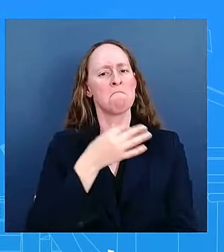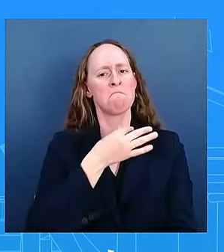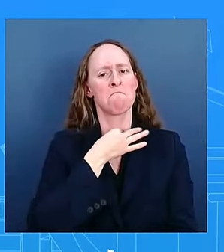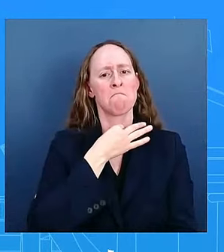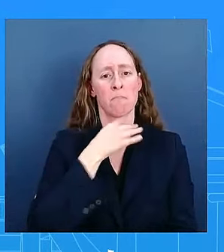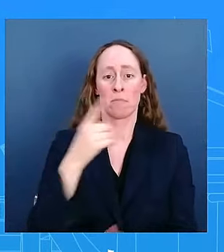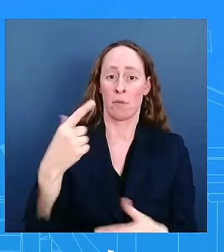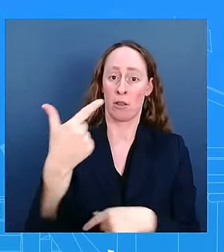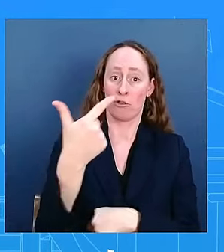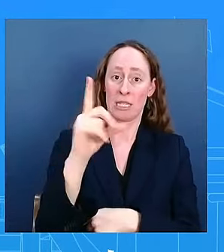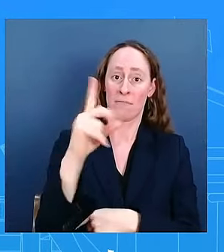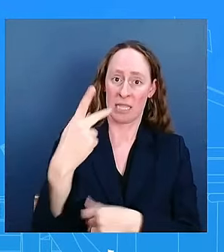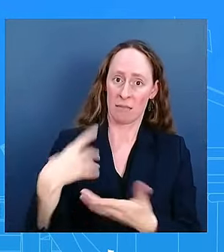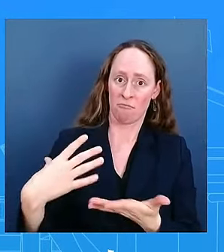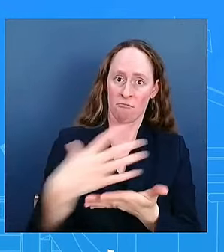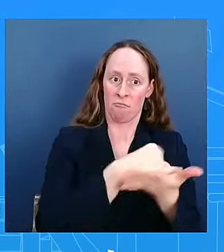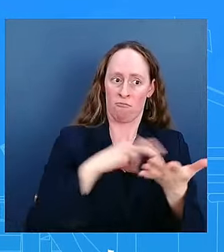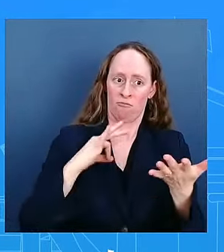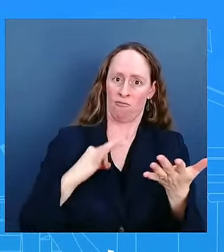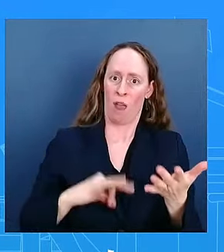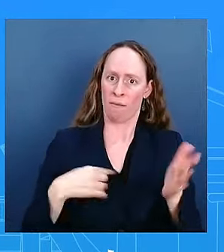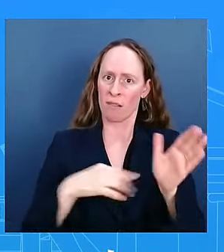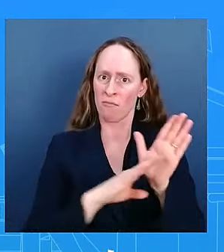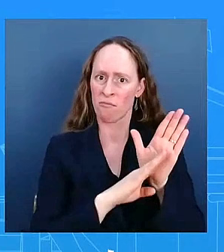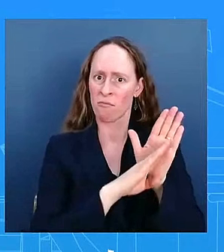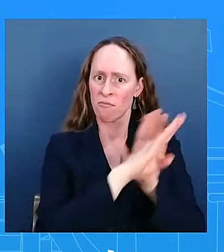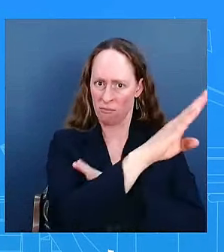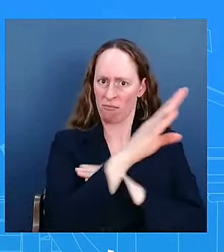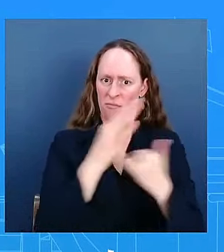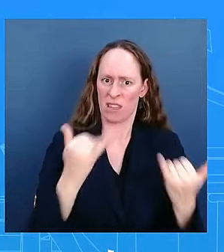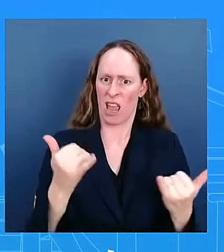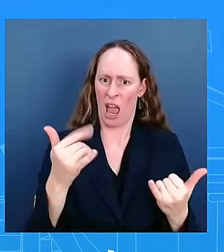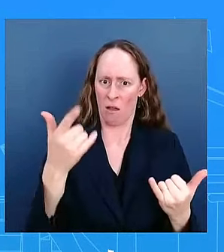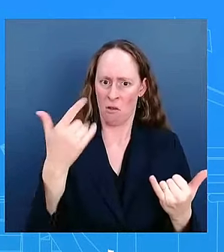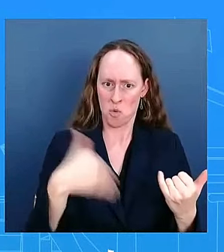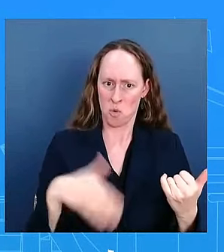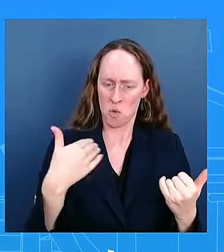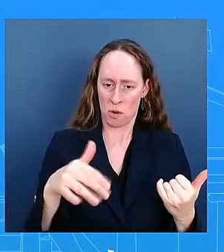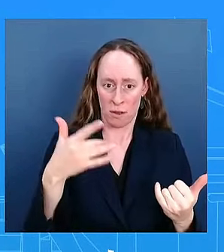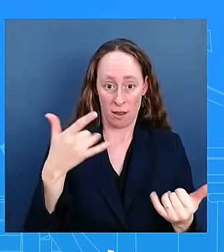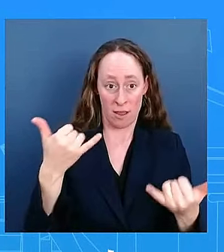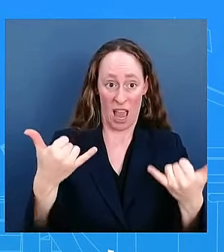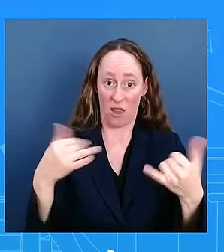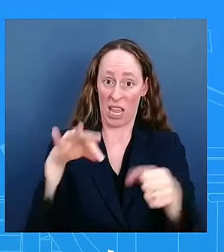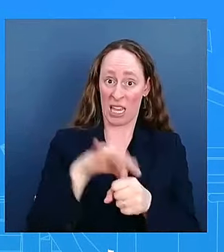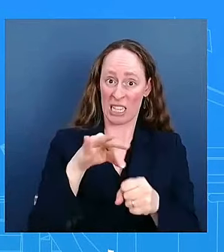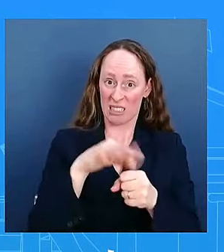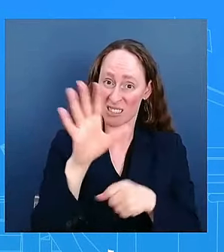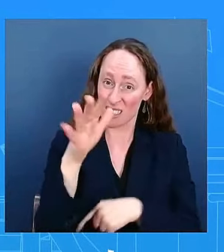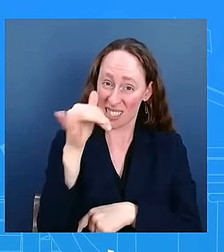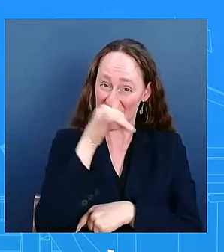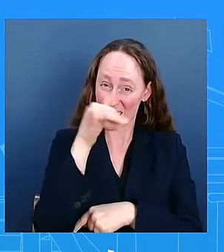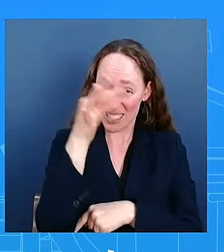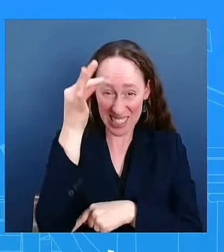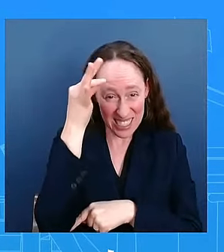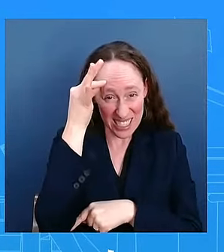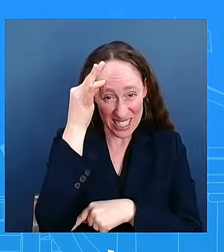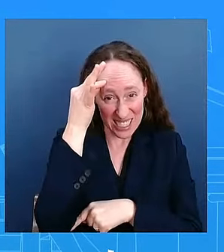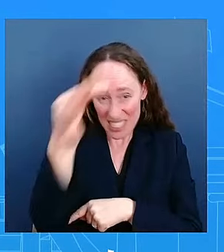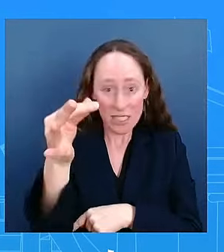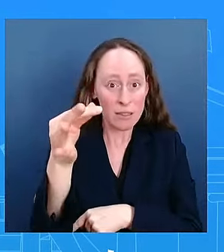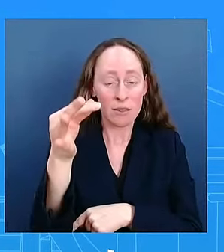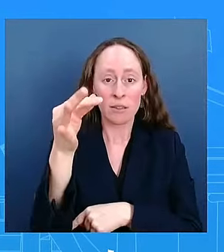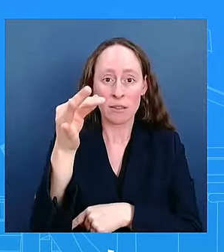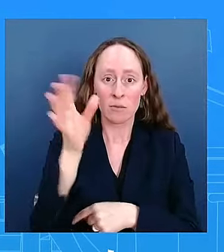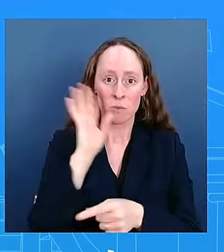that this election has been in a dead heat in recent weeks i'm wondering in some of the more real-time data that you look at if you're seeing that election